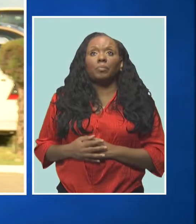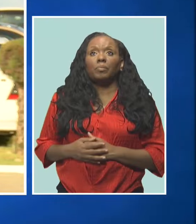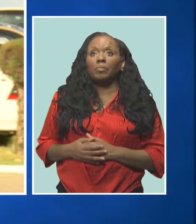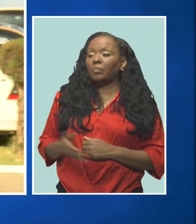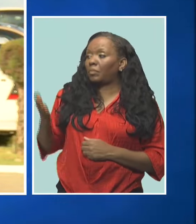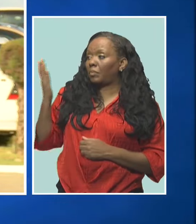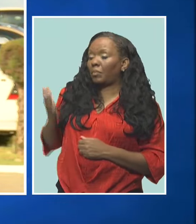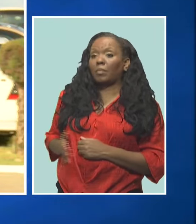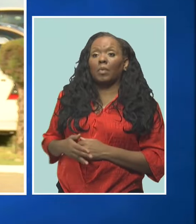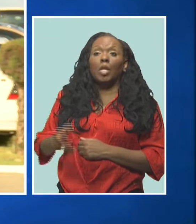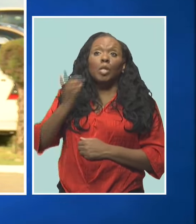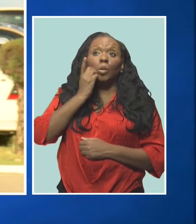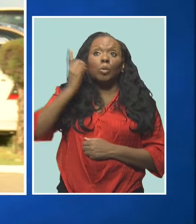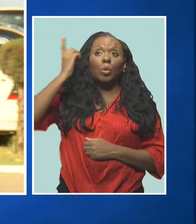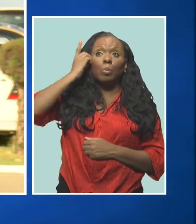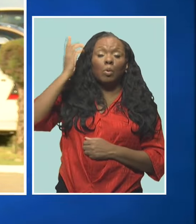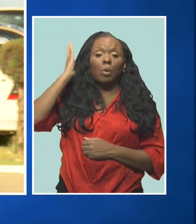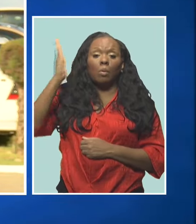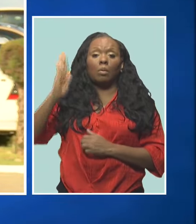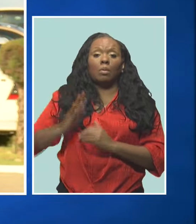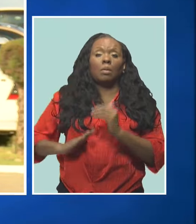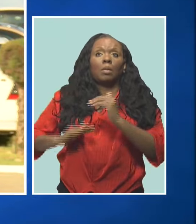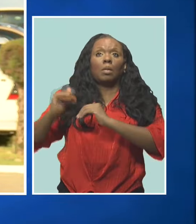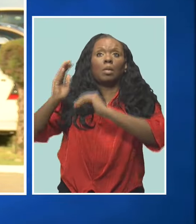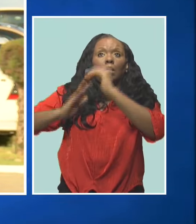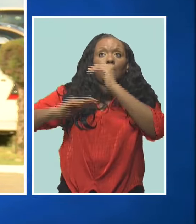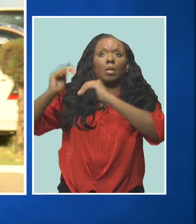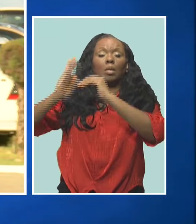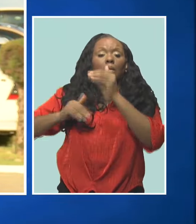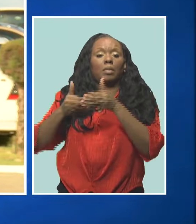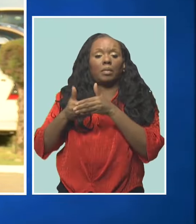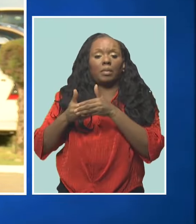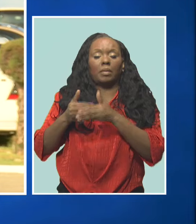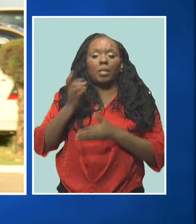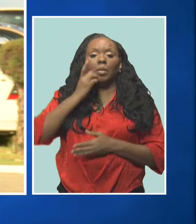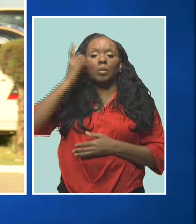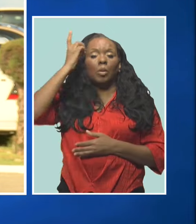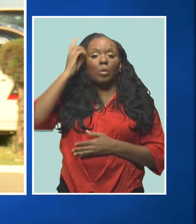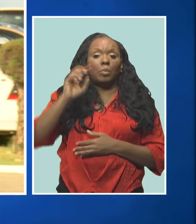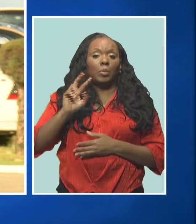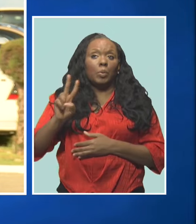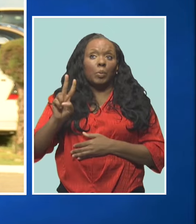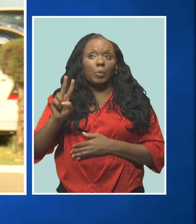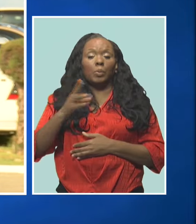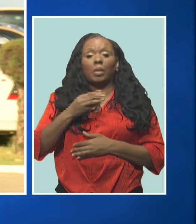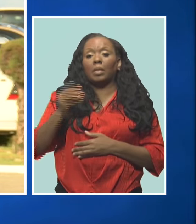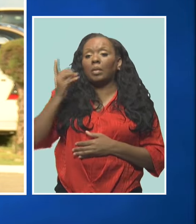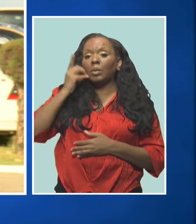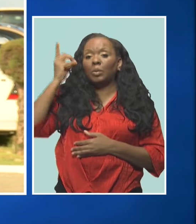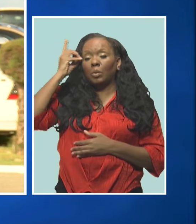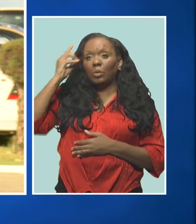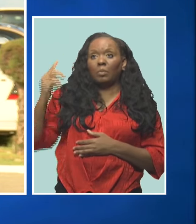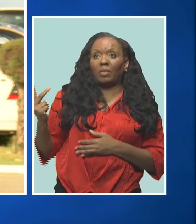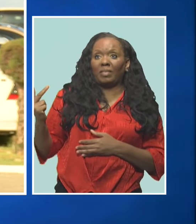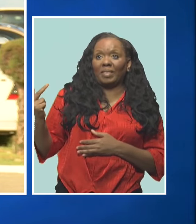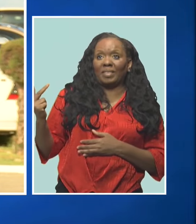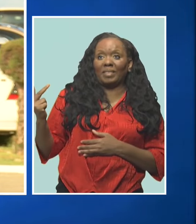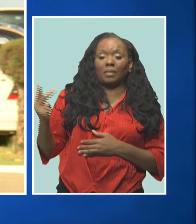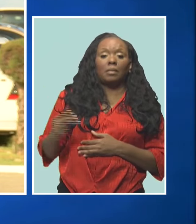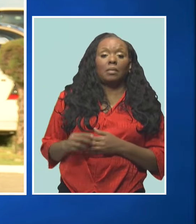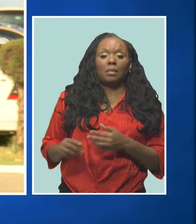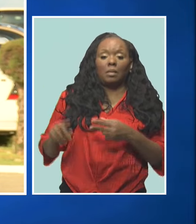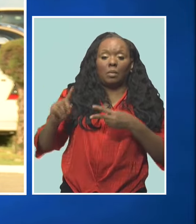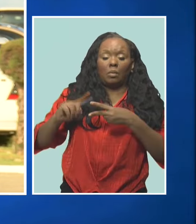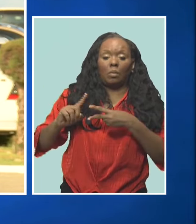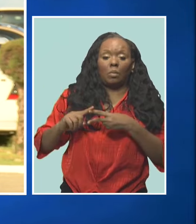will be constructed on lands to the east of Dormitories 2 and 3. One of these will be female